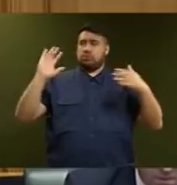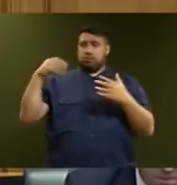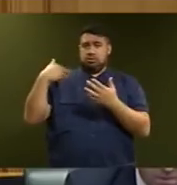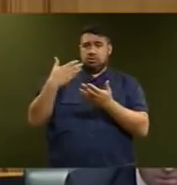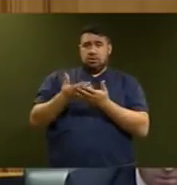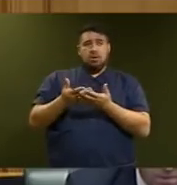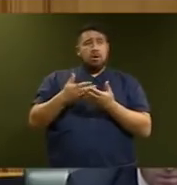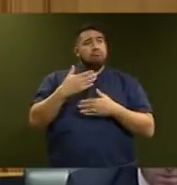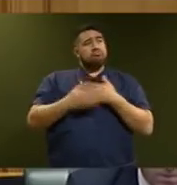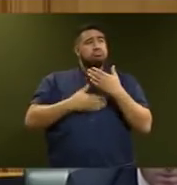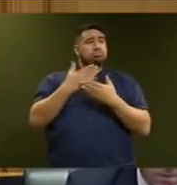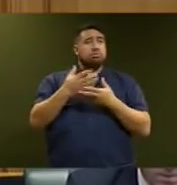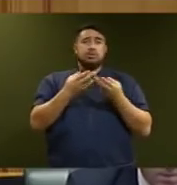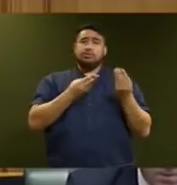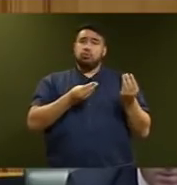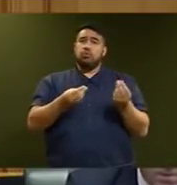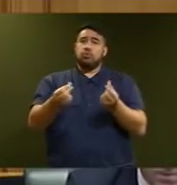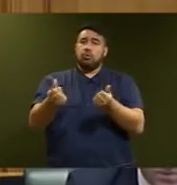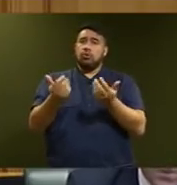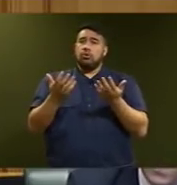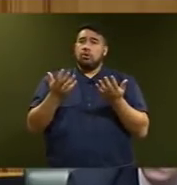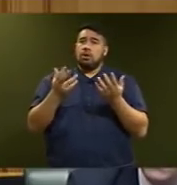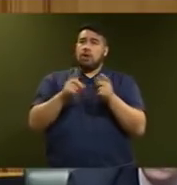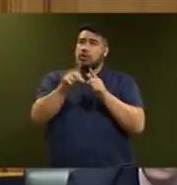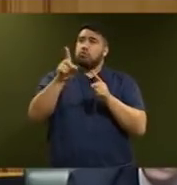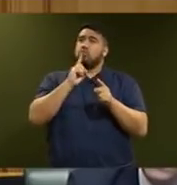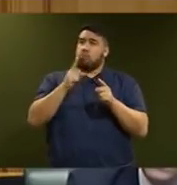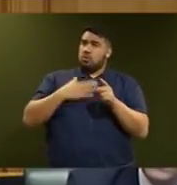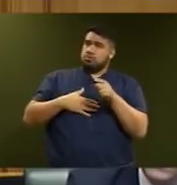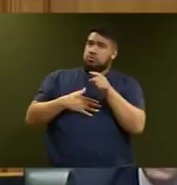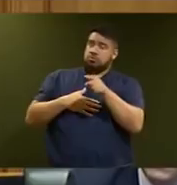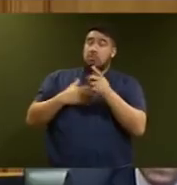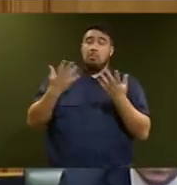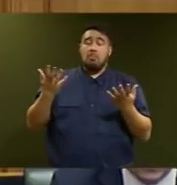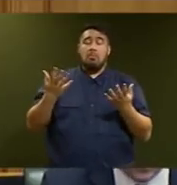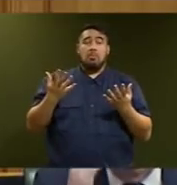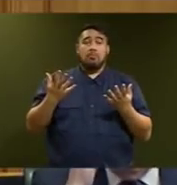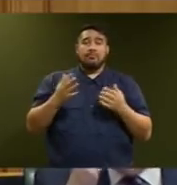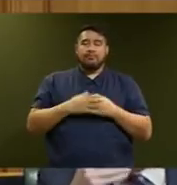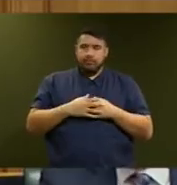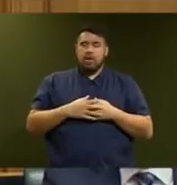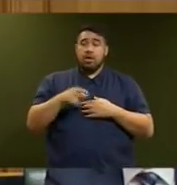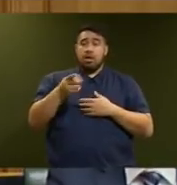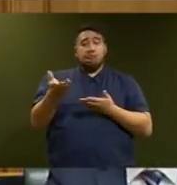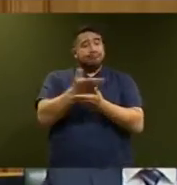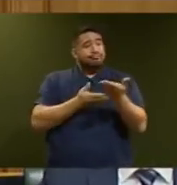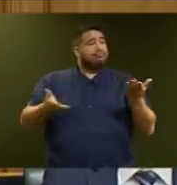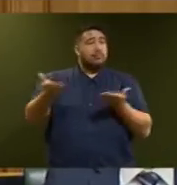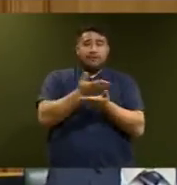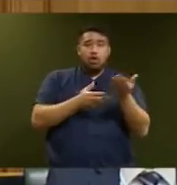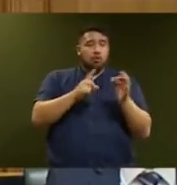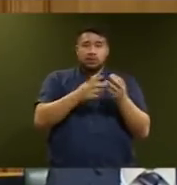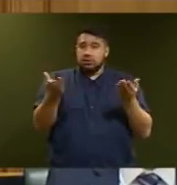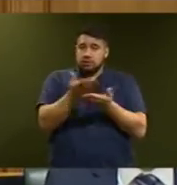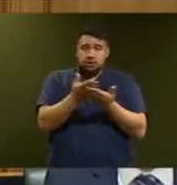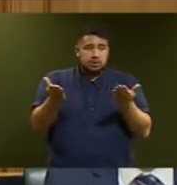you've desired. And I thought it was inappropriate to interrupt the flow of the questions until